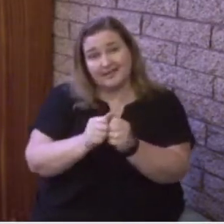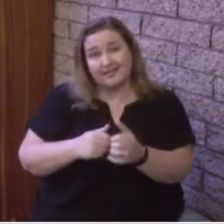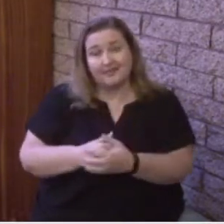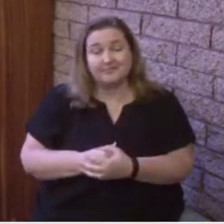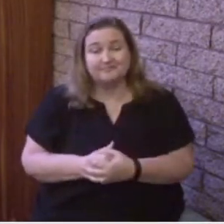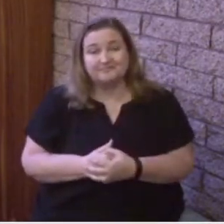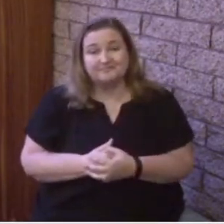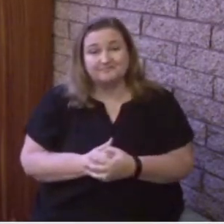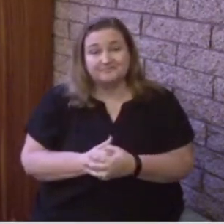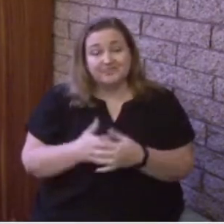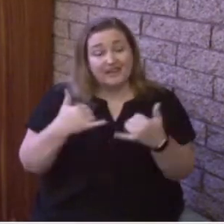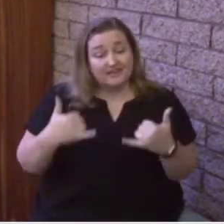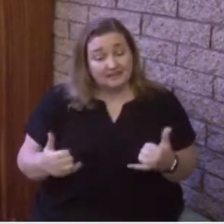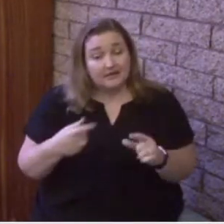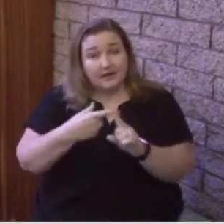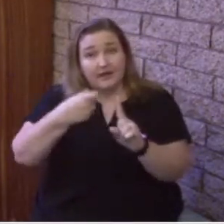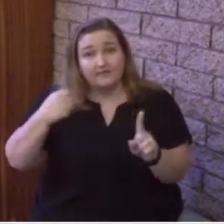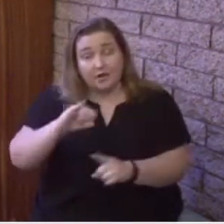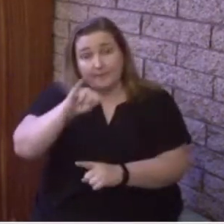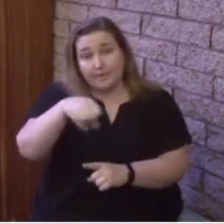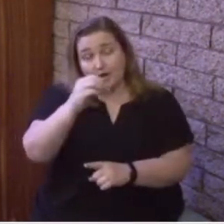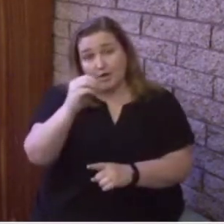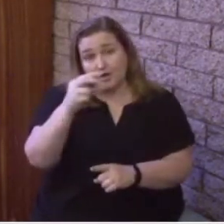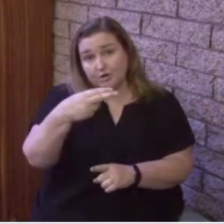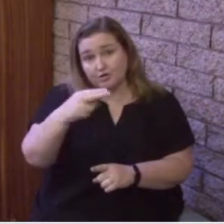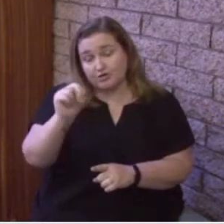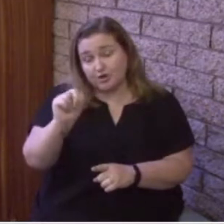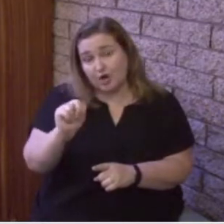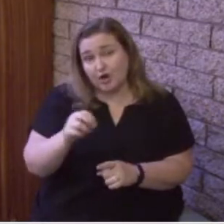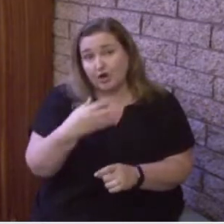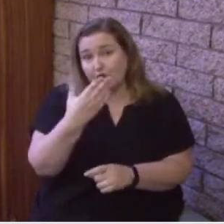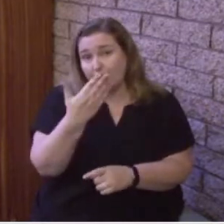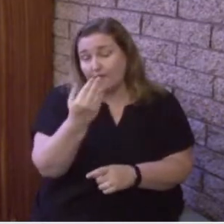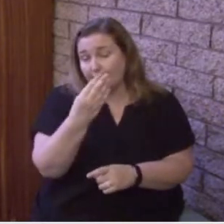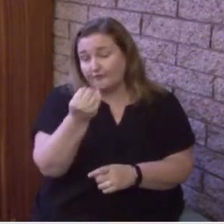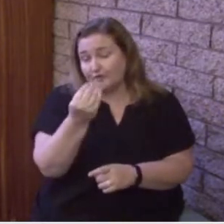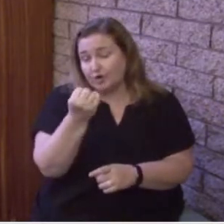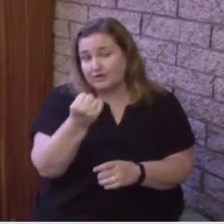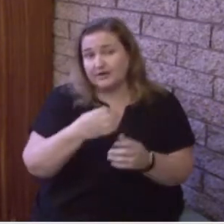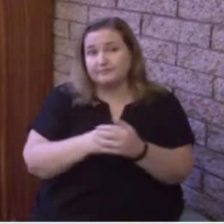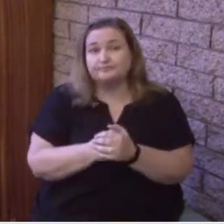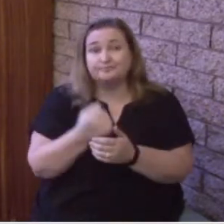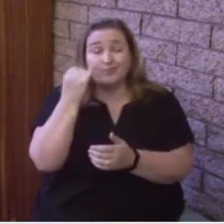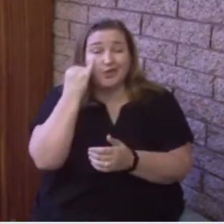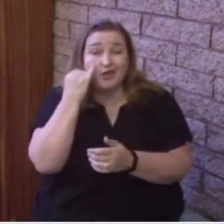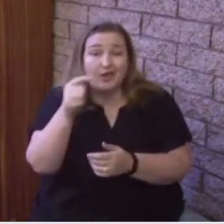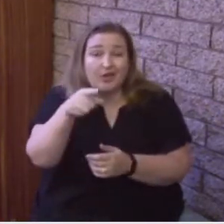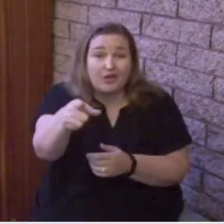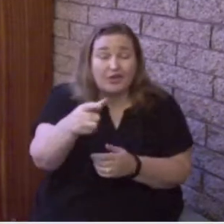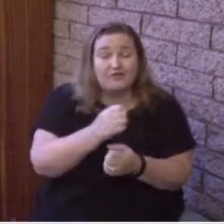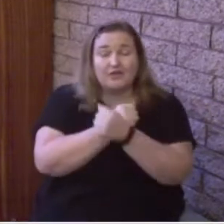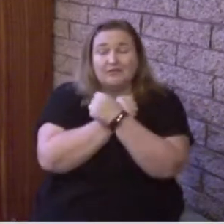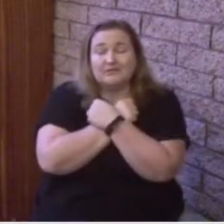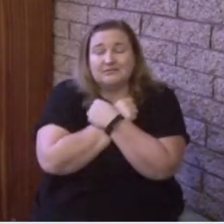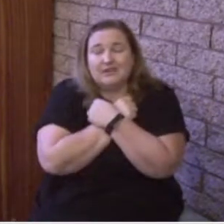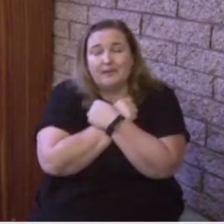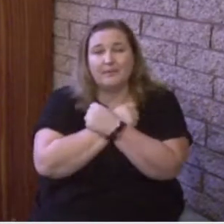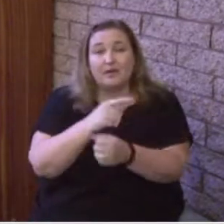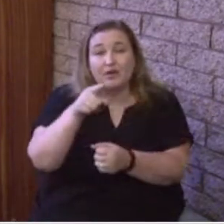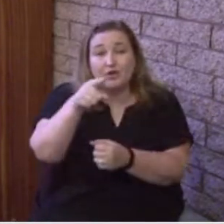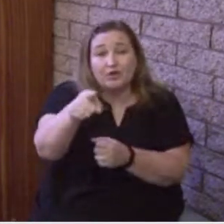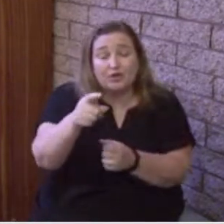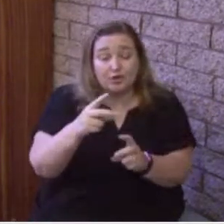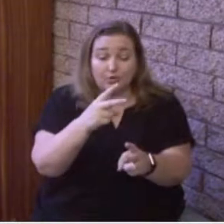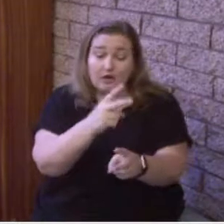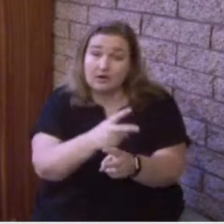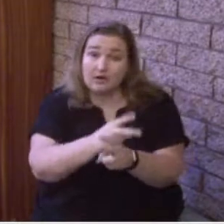Today, it comes from John 14, and it says this in verse 15. It says, If you love me, you will keep my commandments,